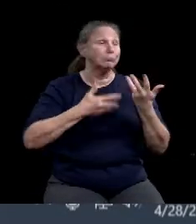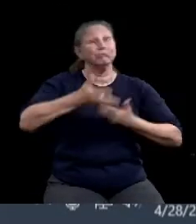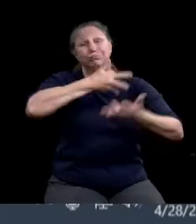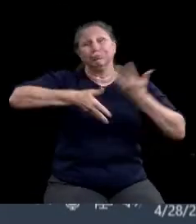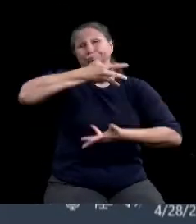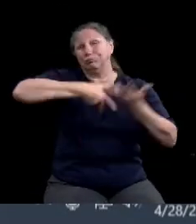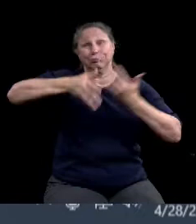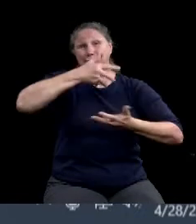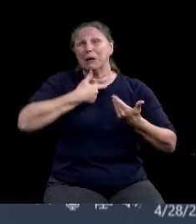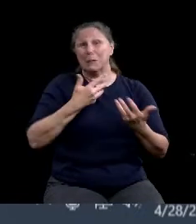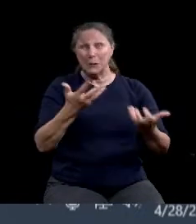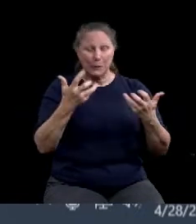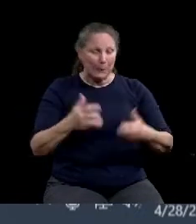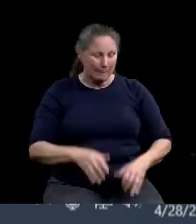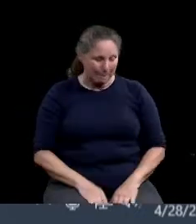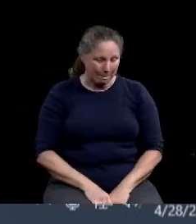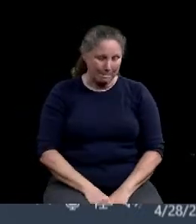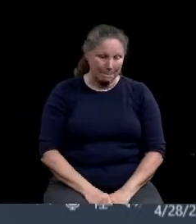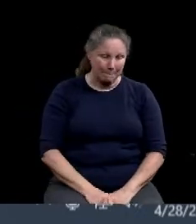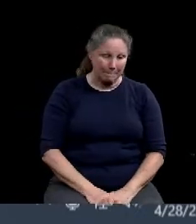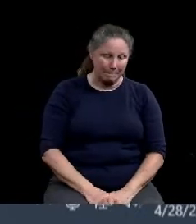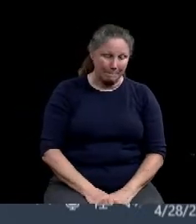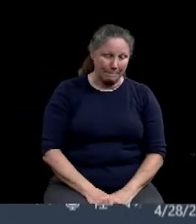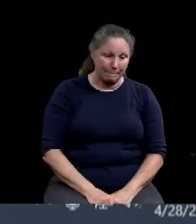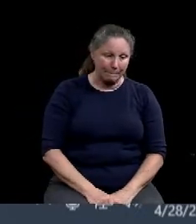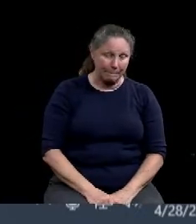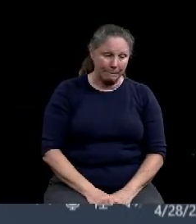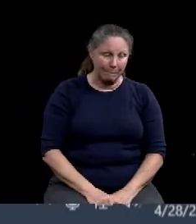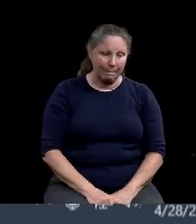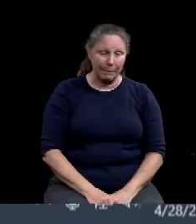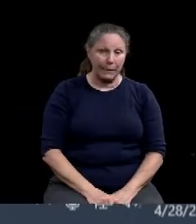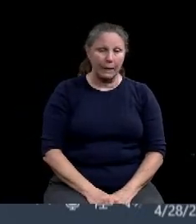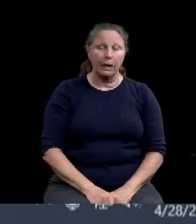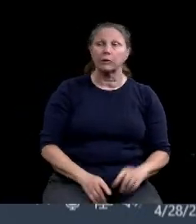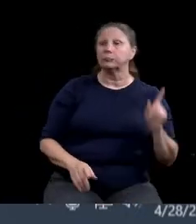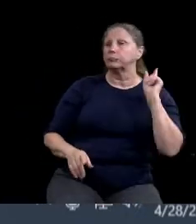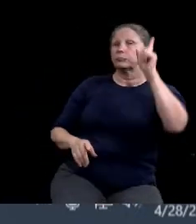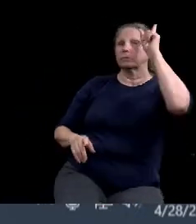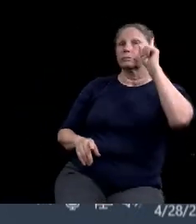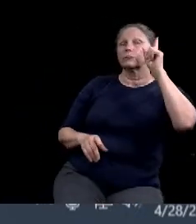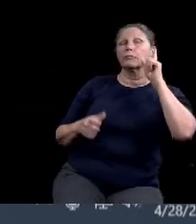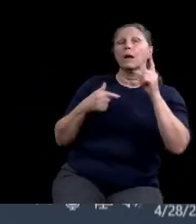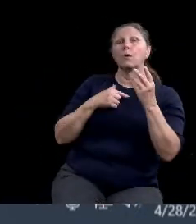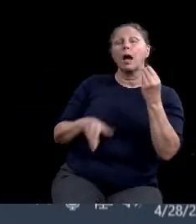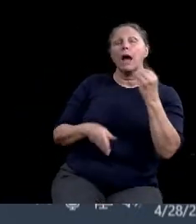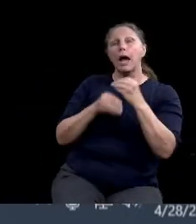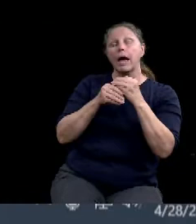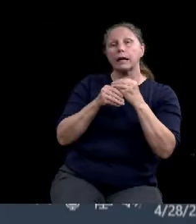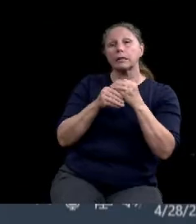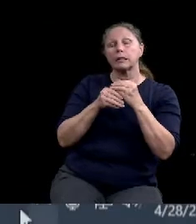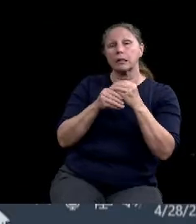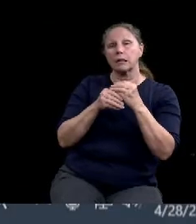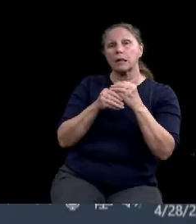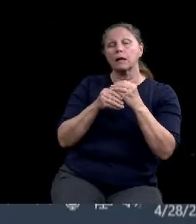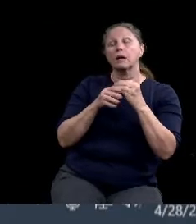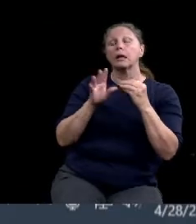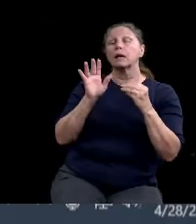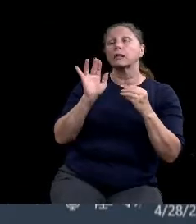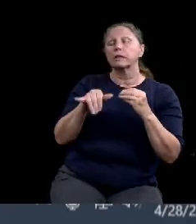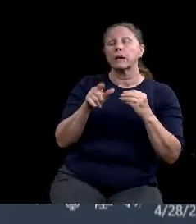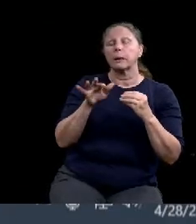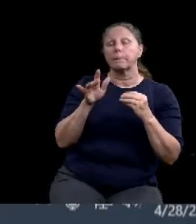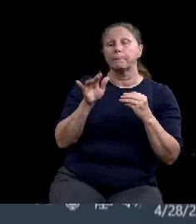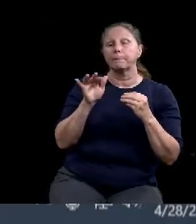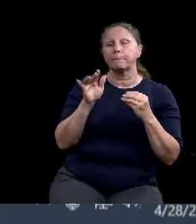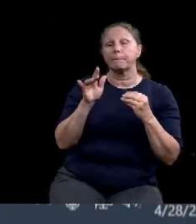Other discussions? Sorry. I also just wanted to add that I do appreciate that we are opening some businesses again, you